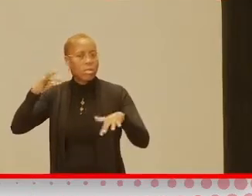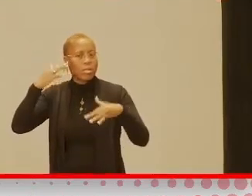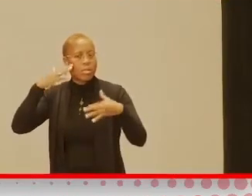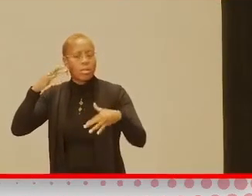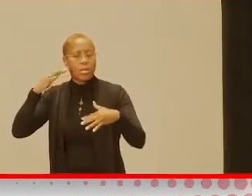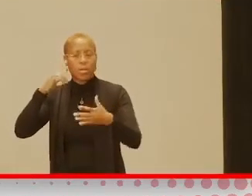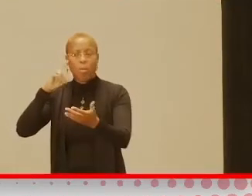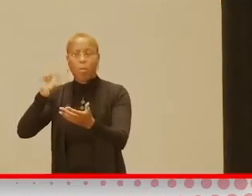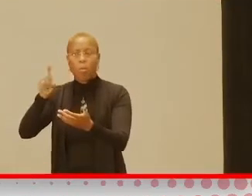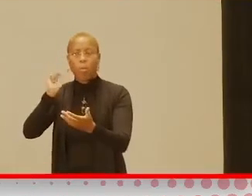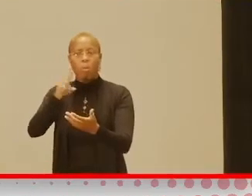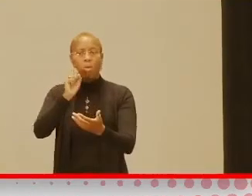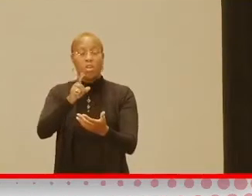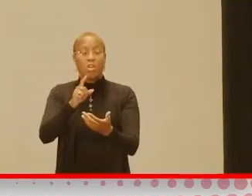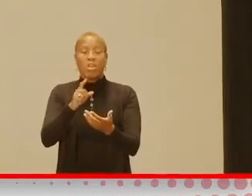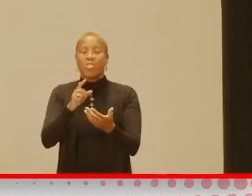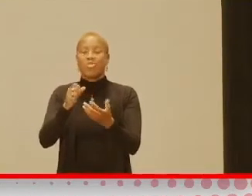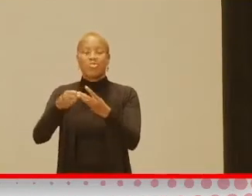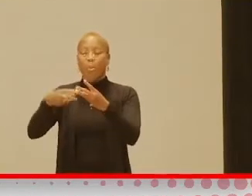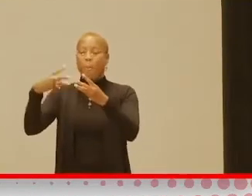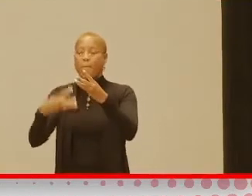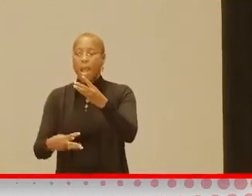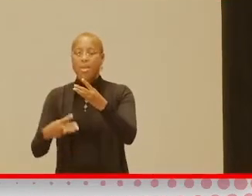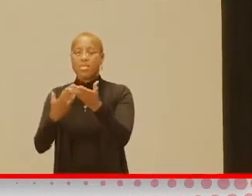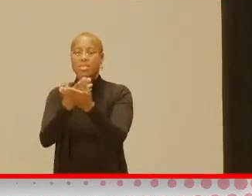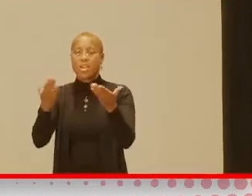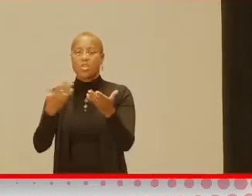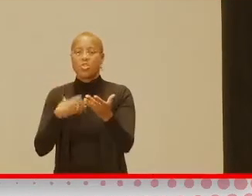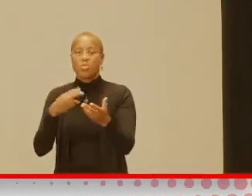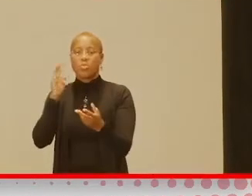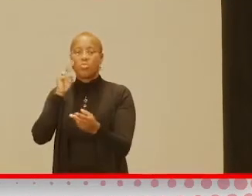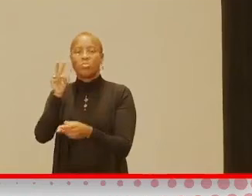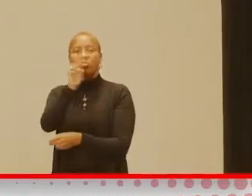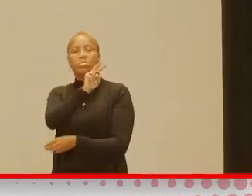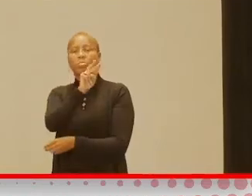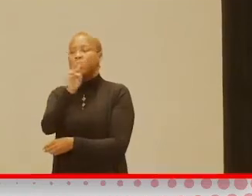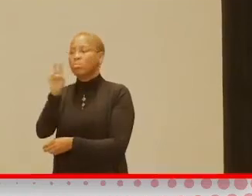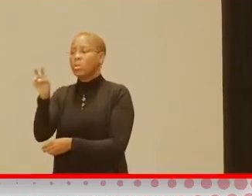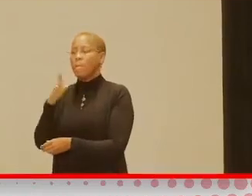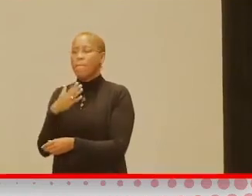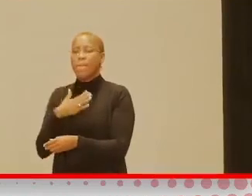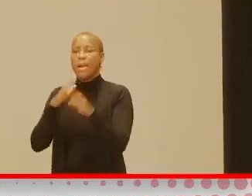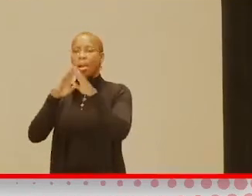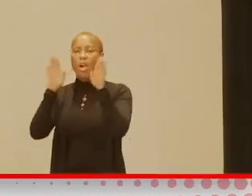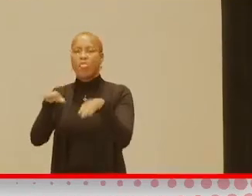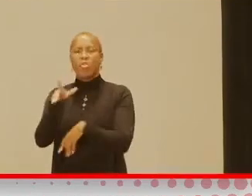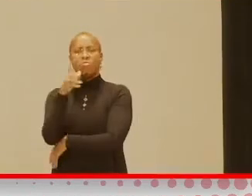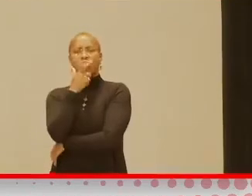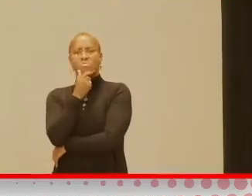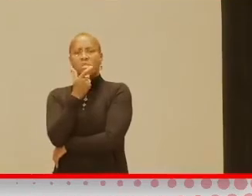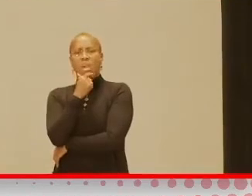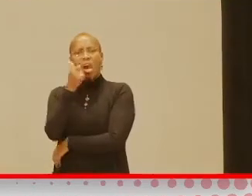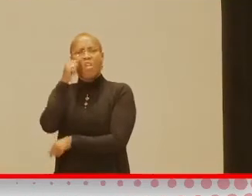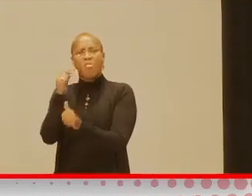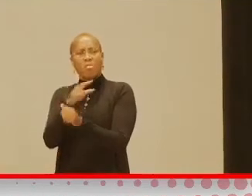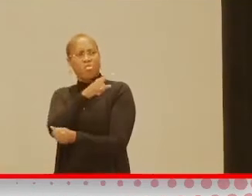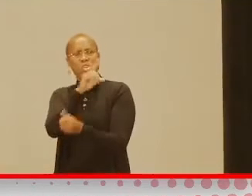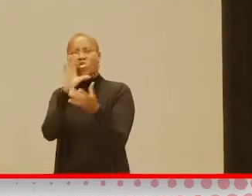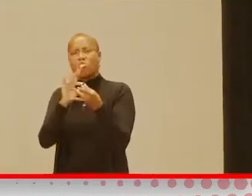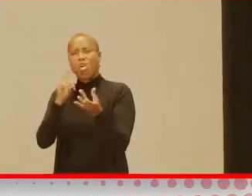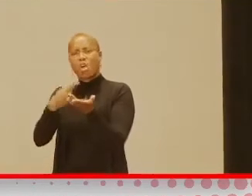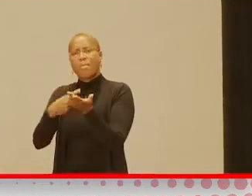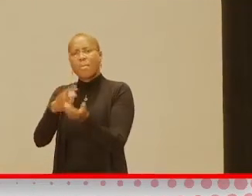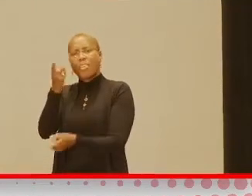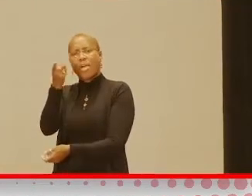things that, you know, as you start to look around your house, you'll start to see more and more things going, ah, I remember she said something about that.